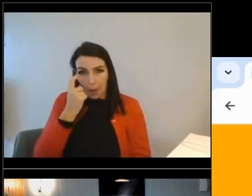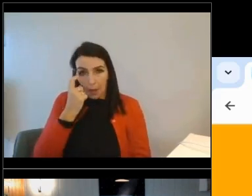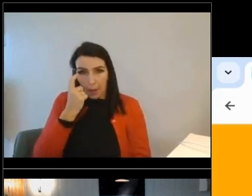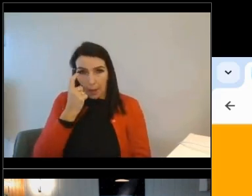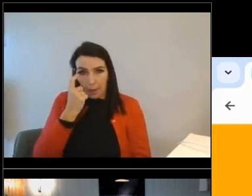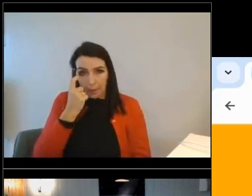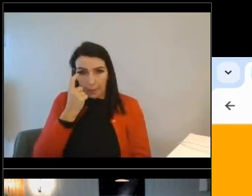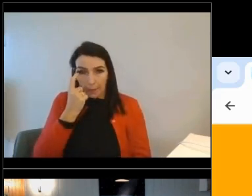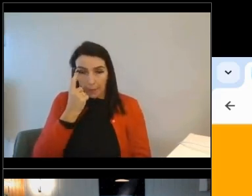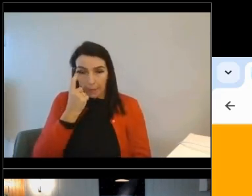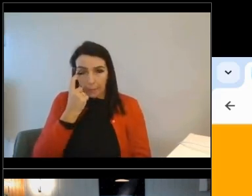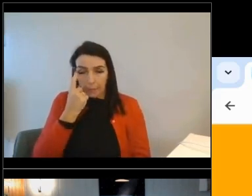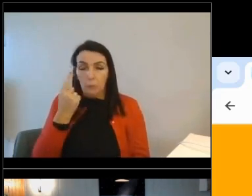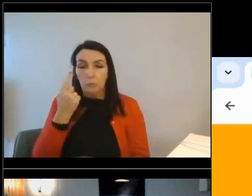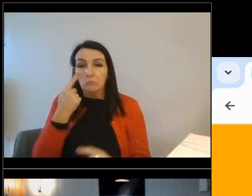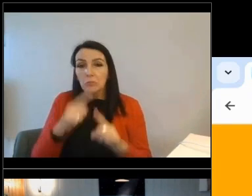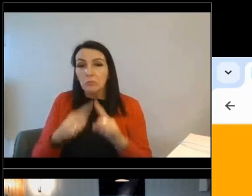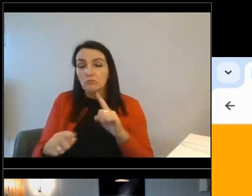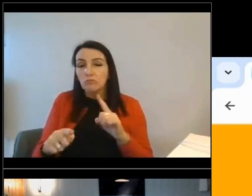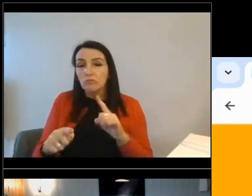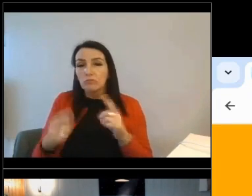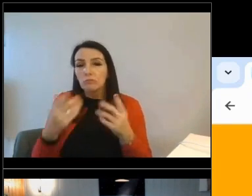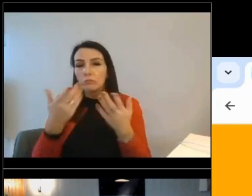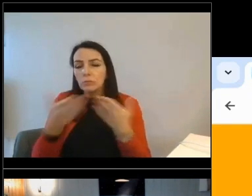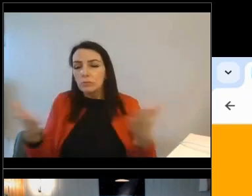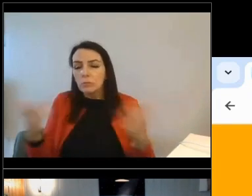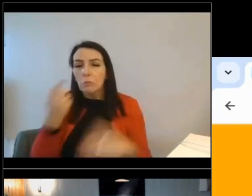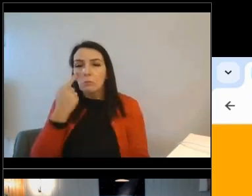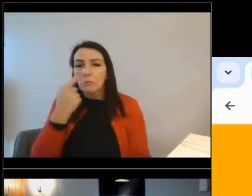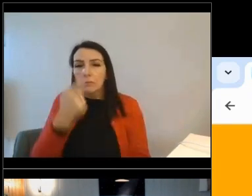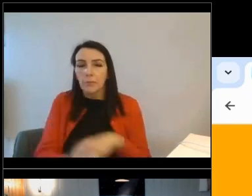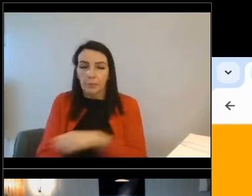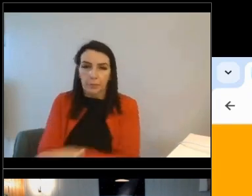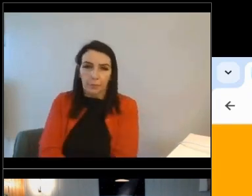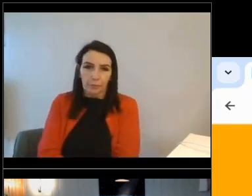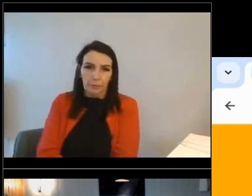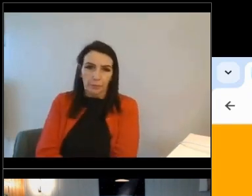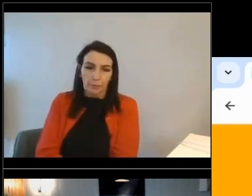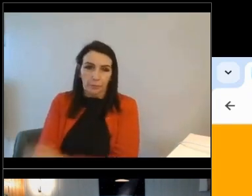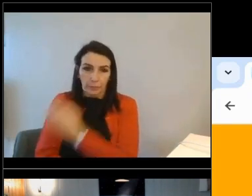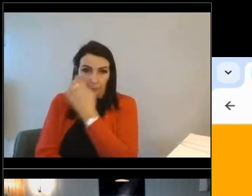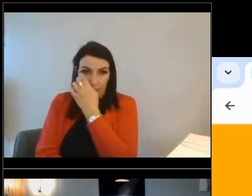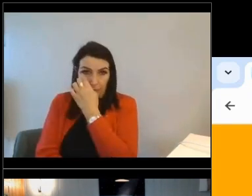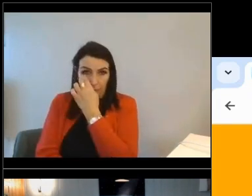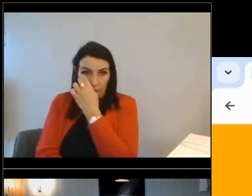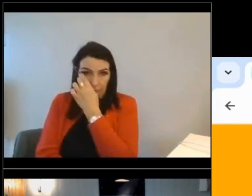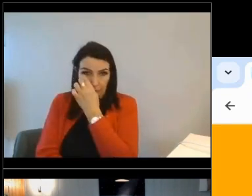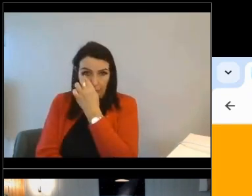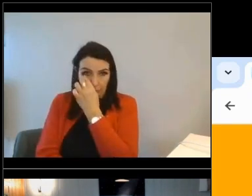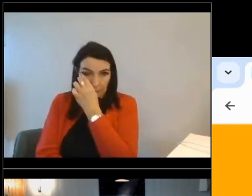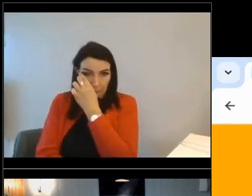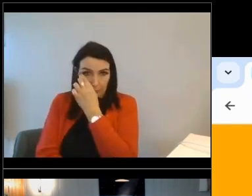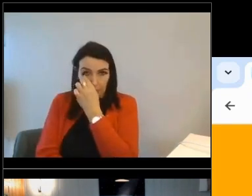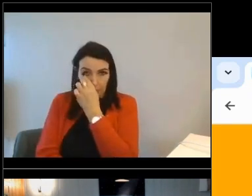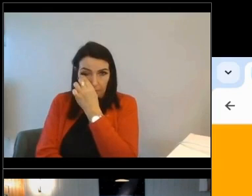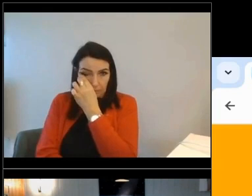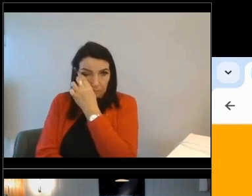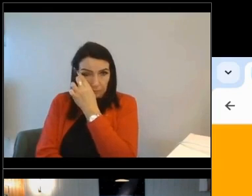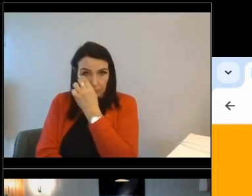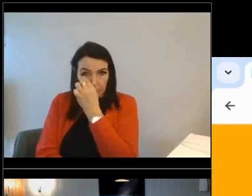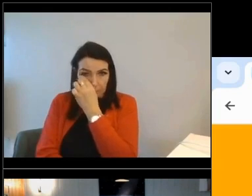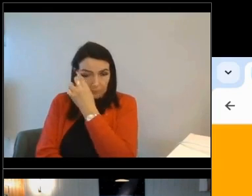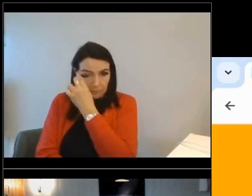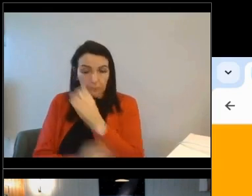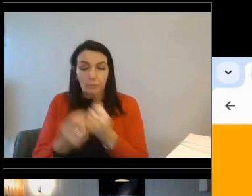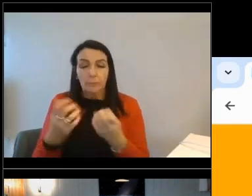a random demo here. So I'll just show you how the tool looks and feels. Now, in terms